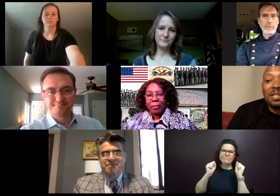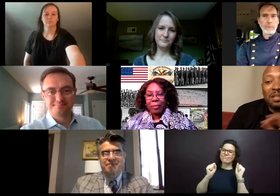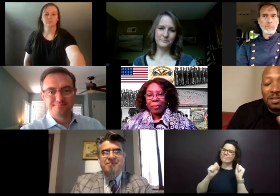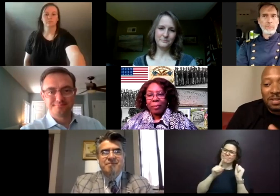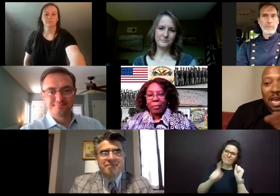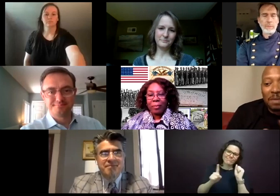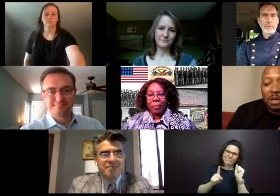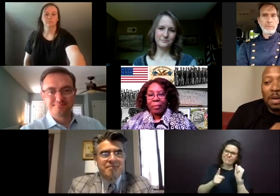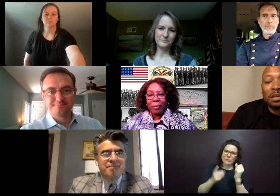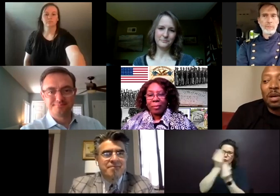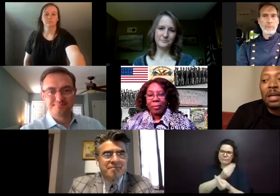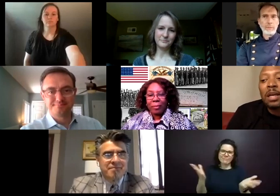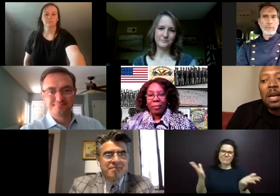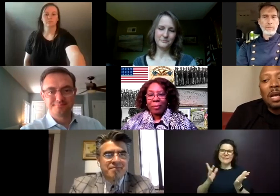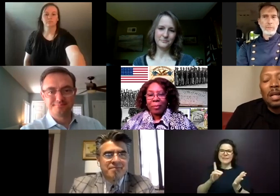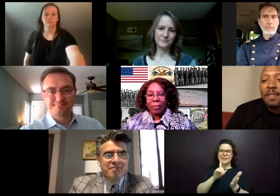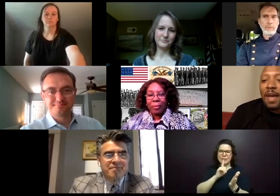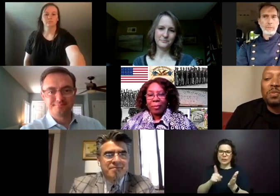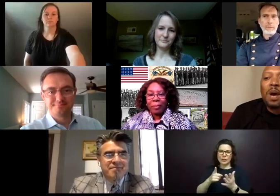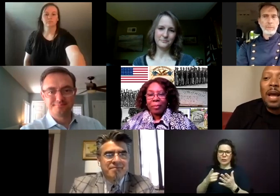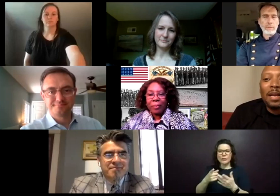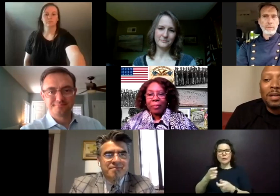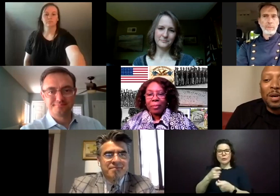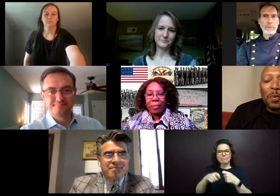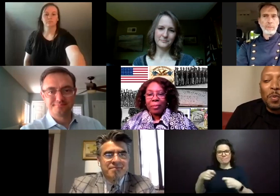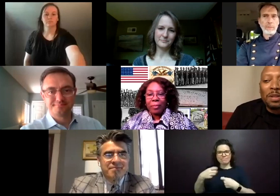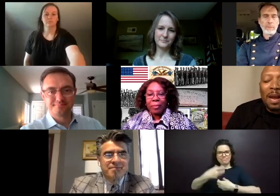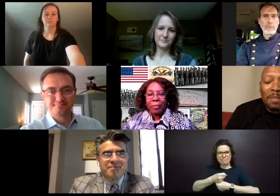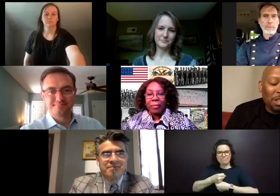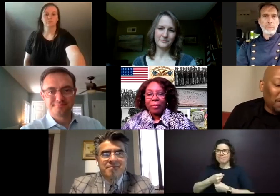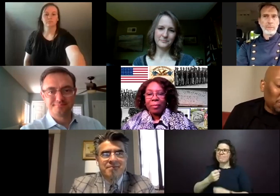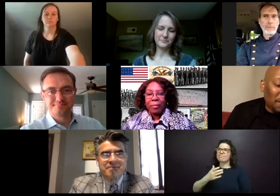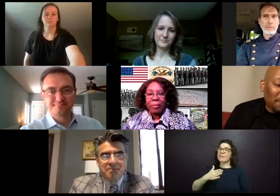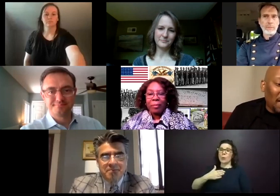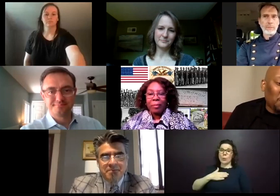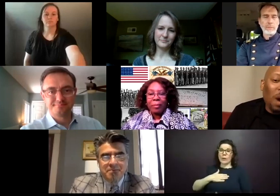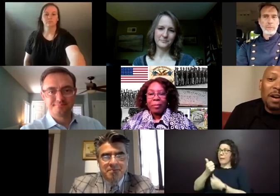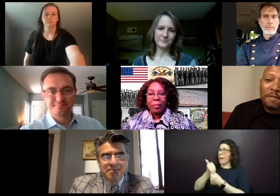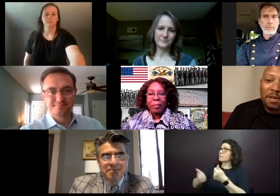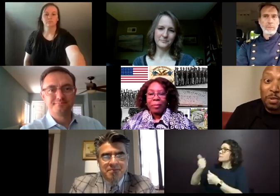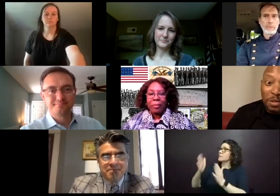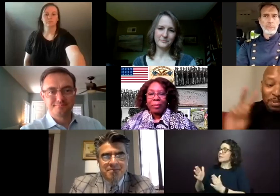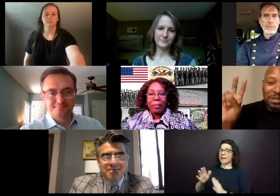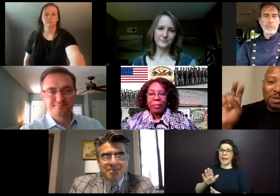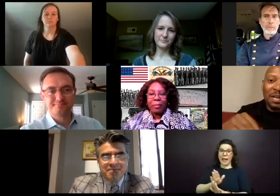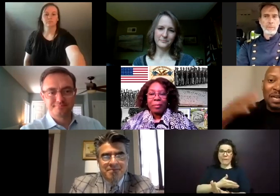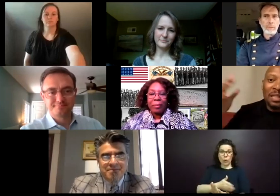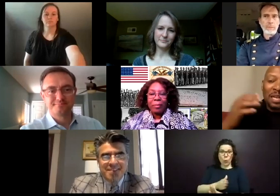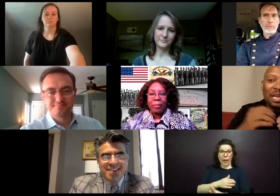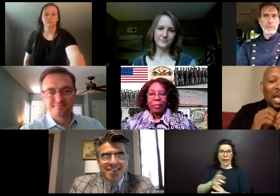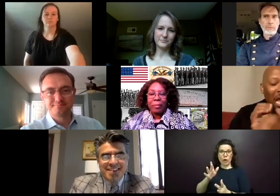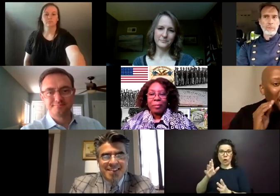to say this to kind of put a button on it. That's why, you know, with my administrators, whenever I have choir field trips or